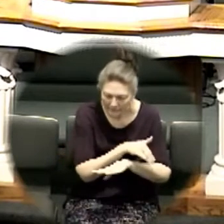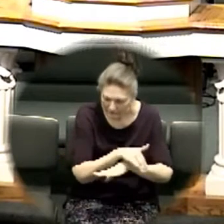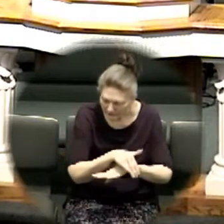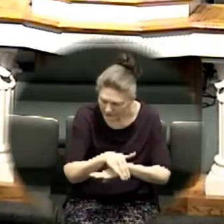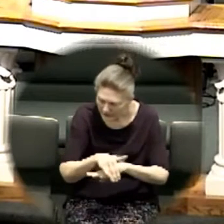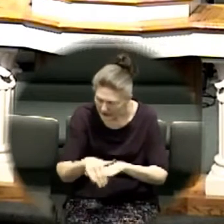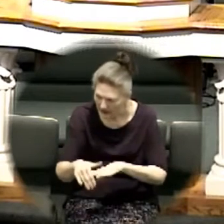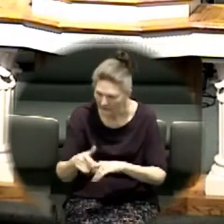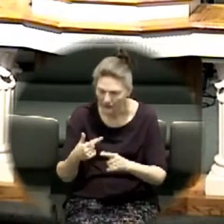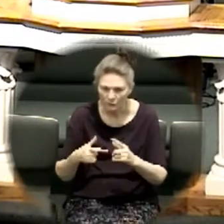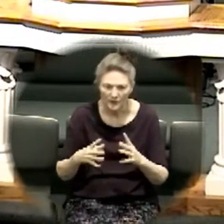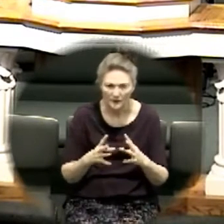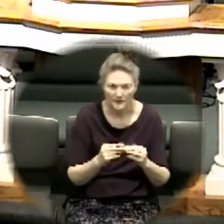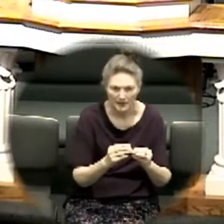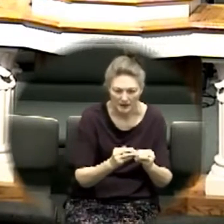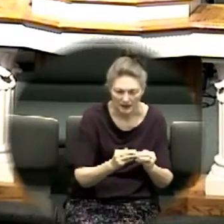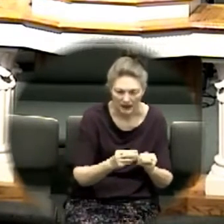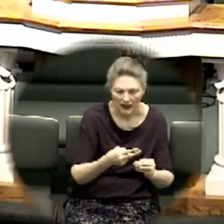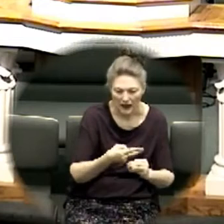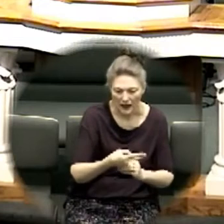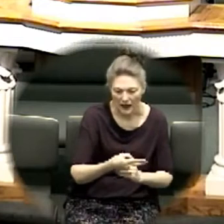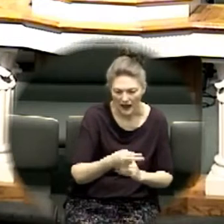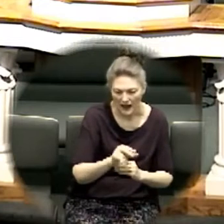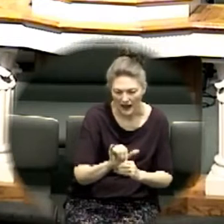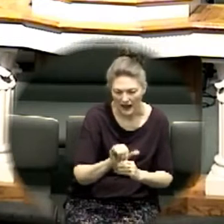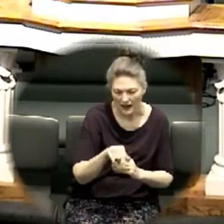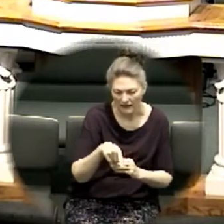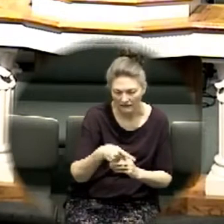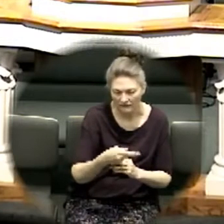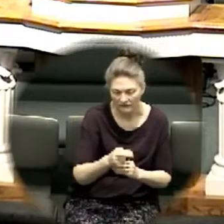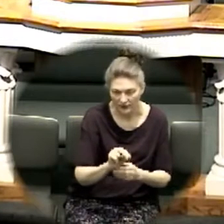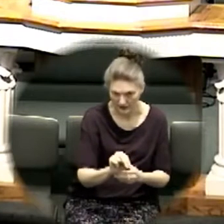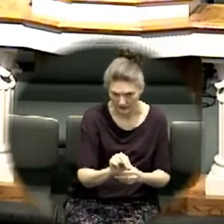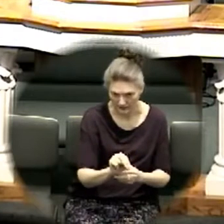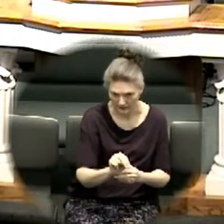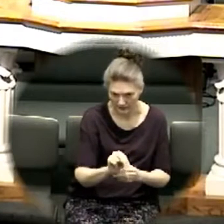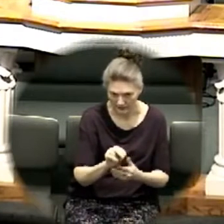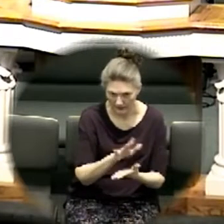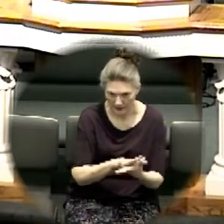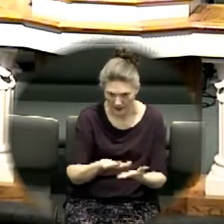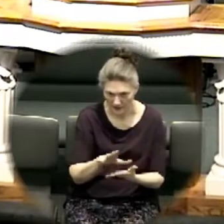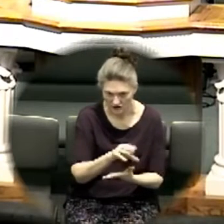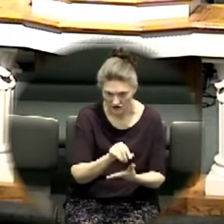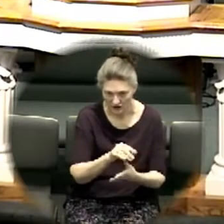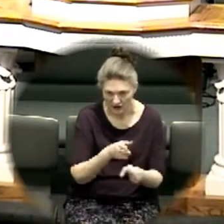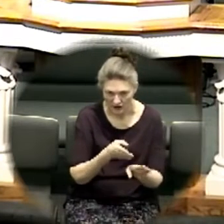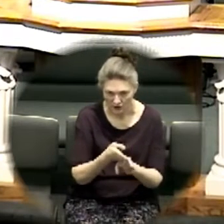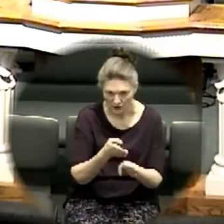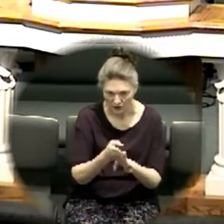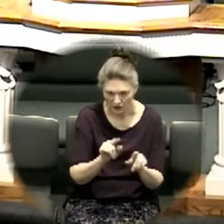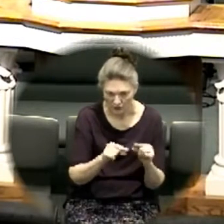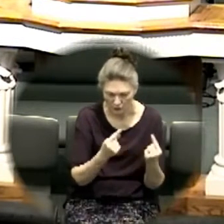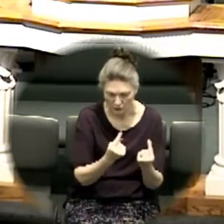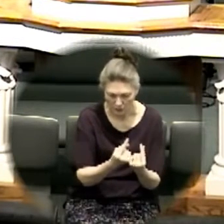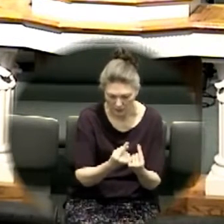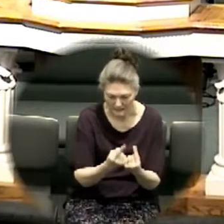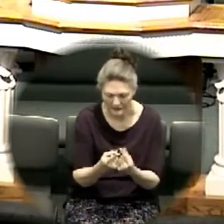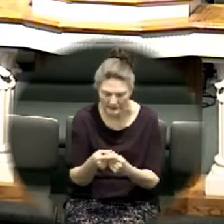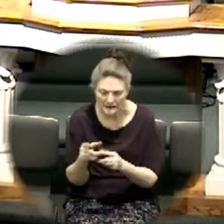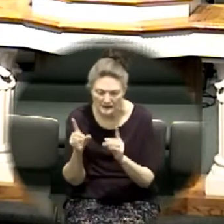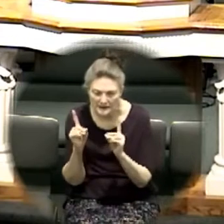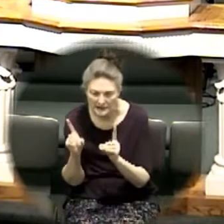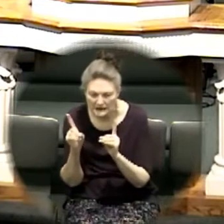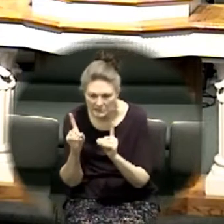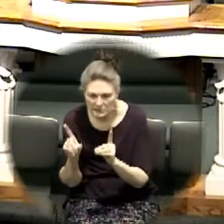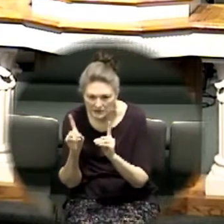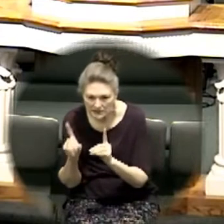online they did a series of foundational studies doctrinal studies etc and they did them like every